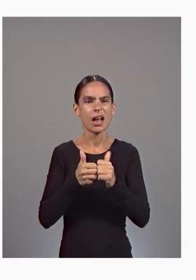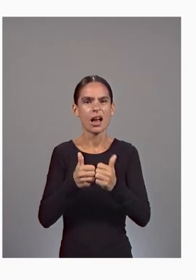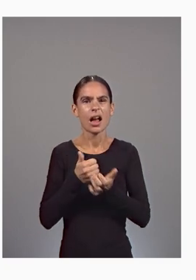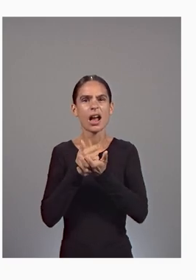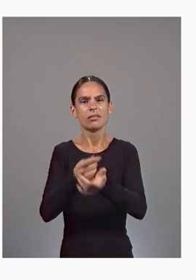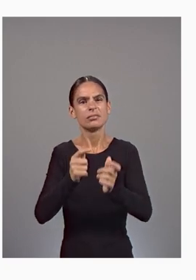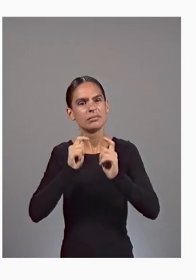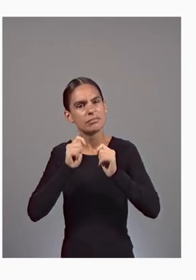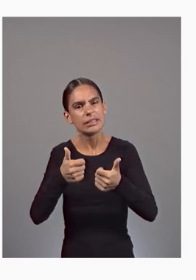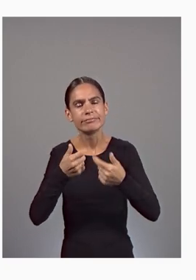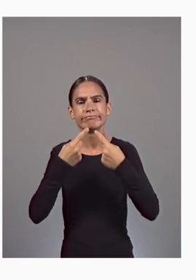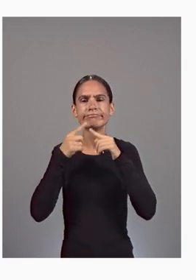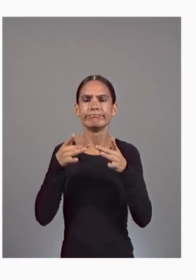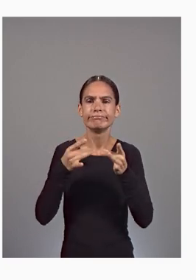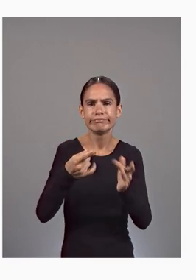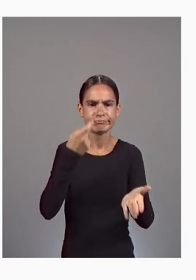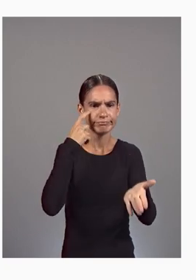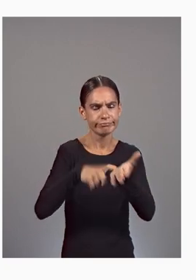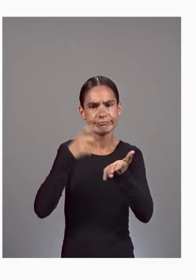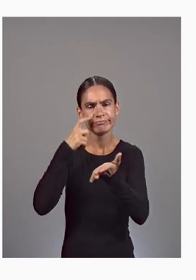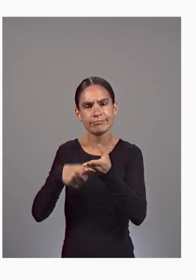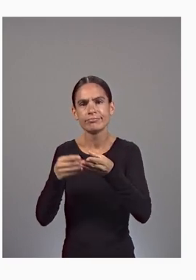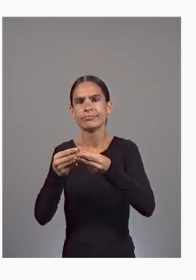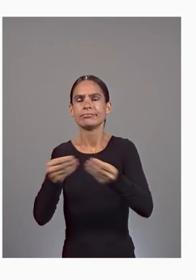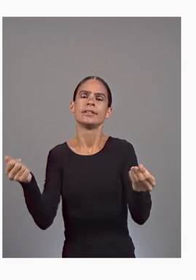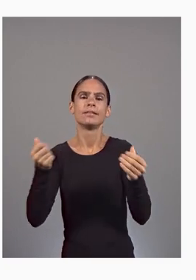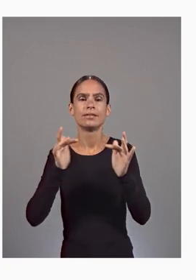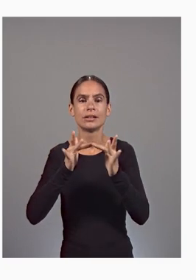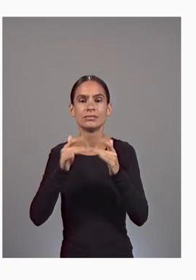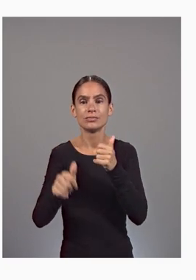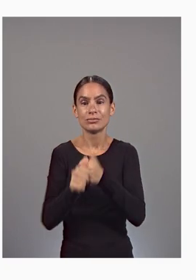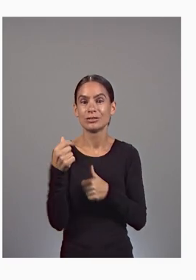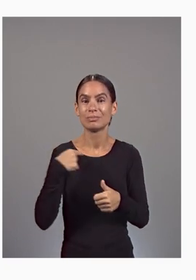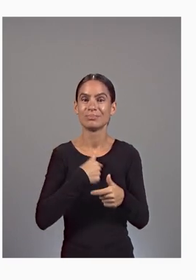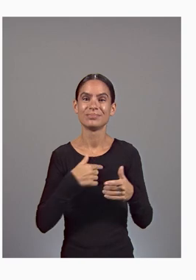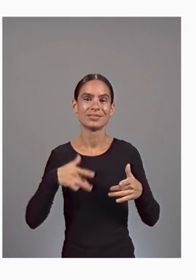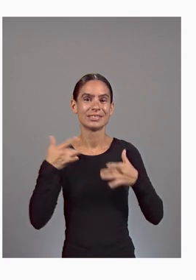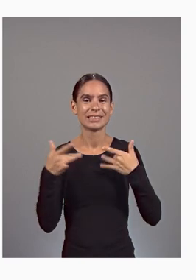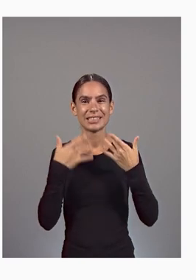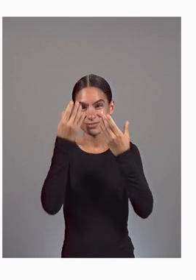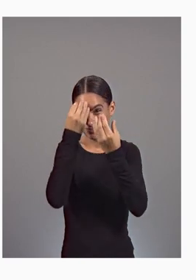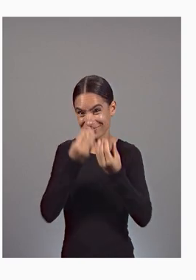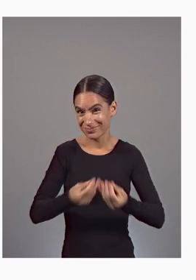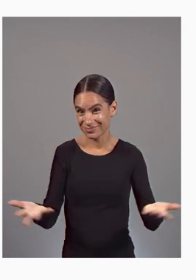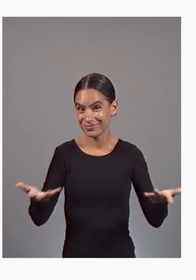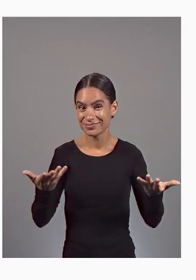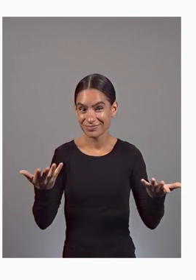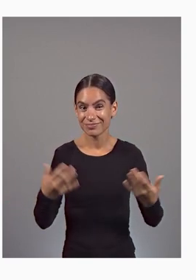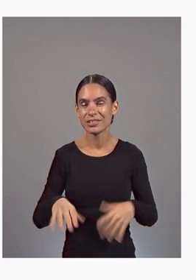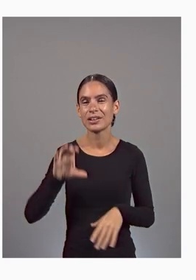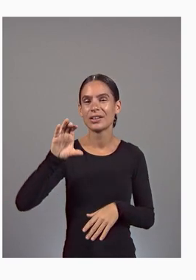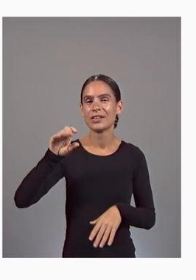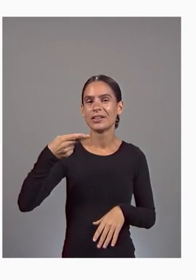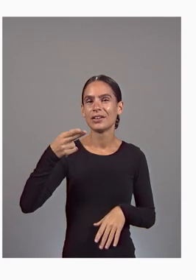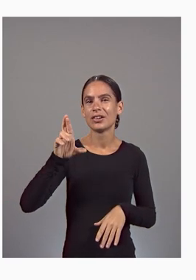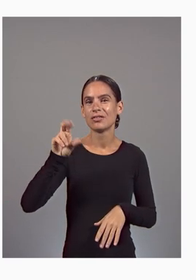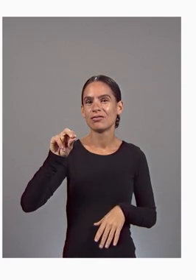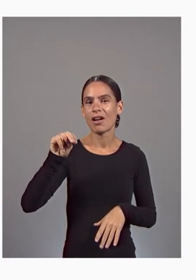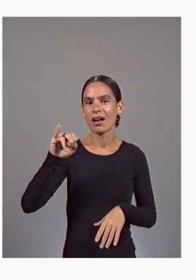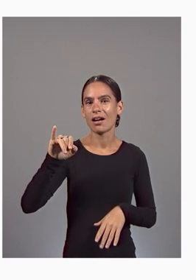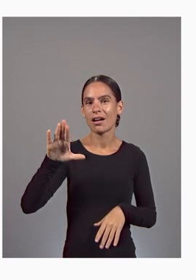identify and resolve cyber threats, we're excited to unveil Chronicle